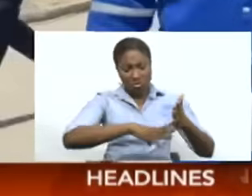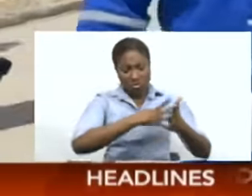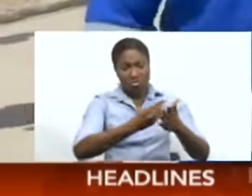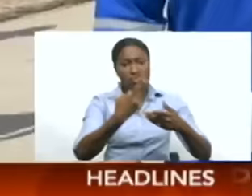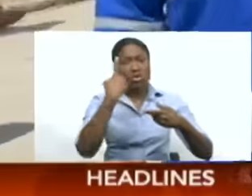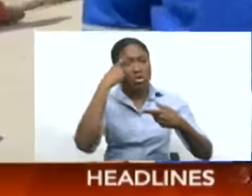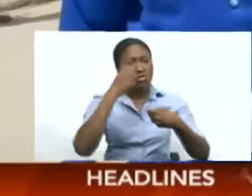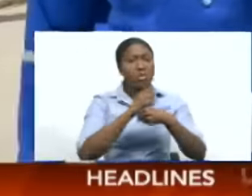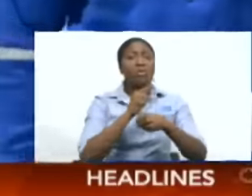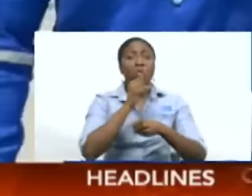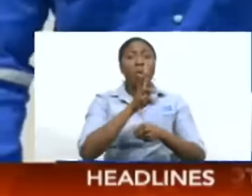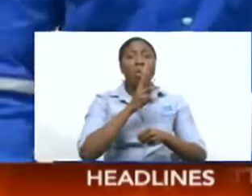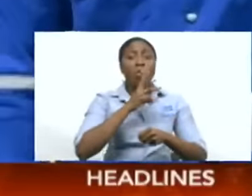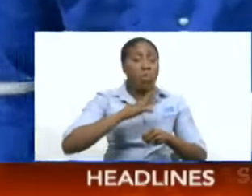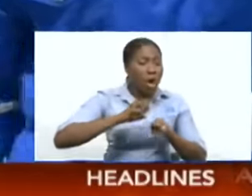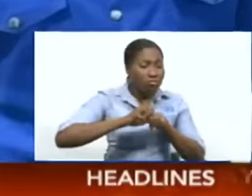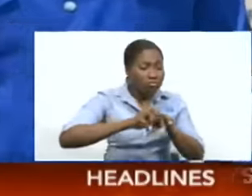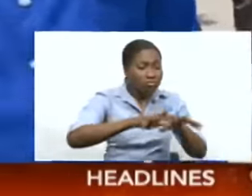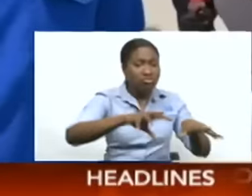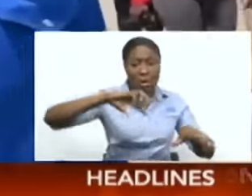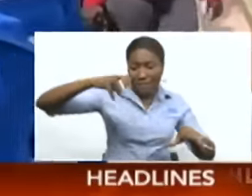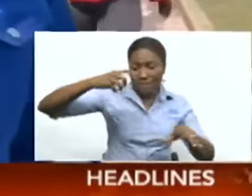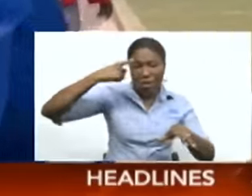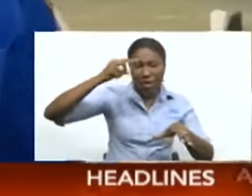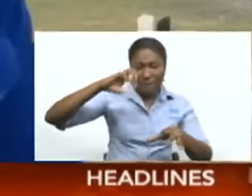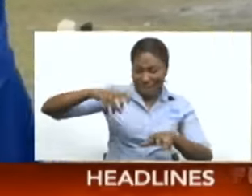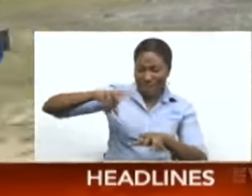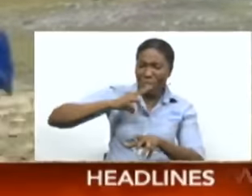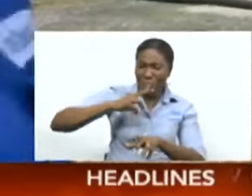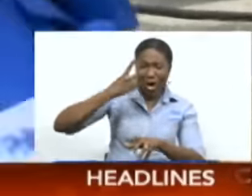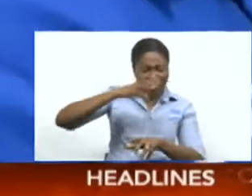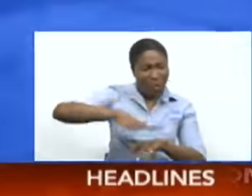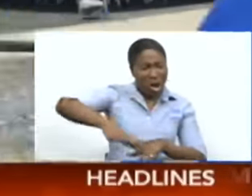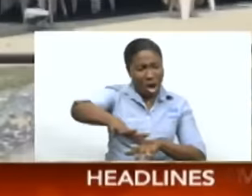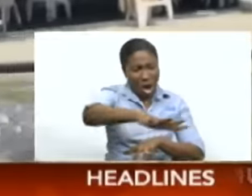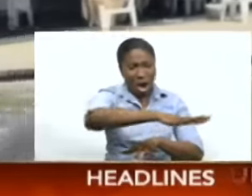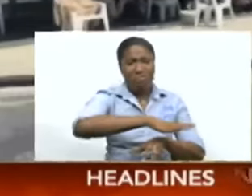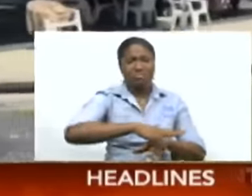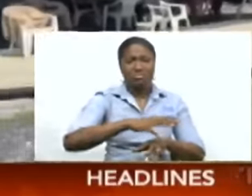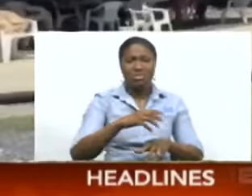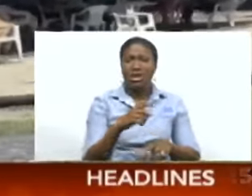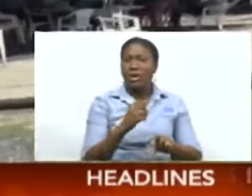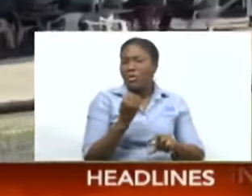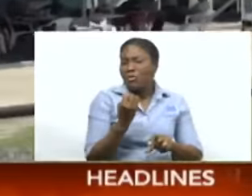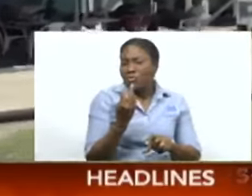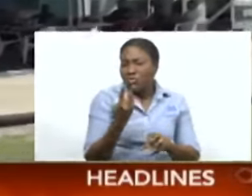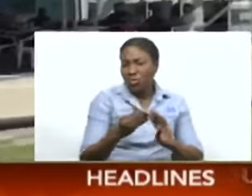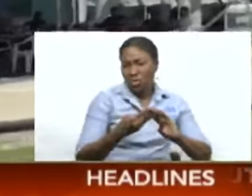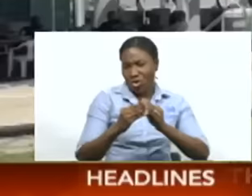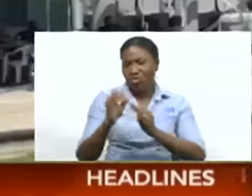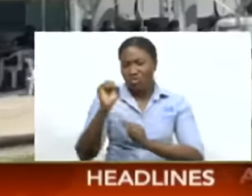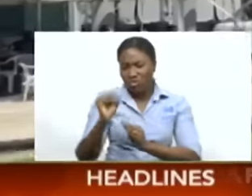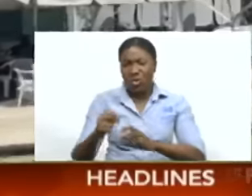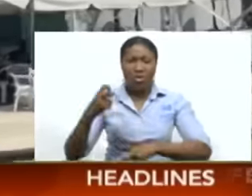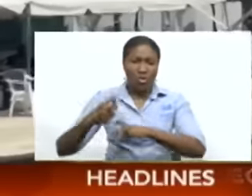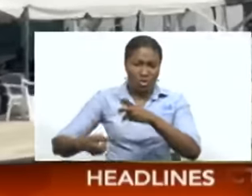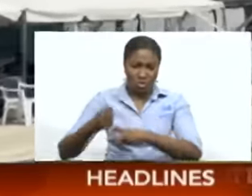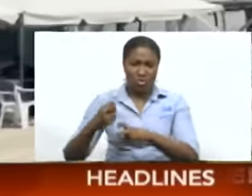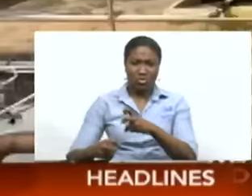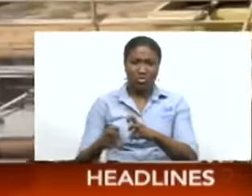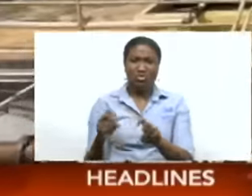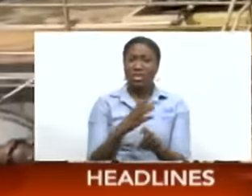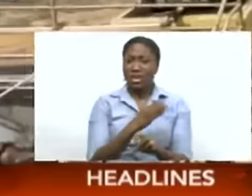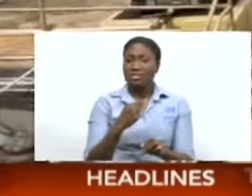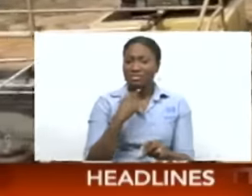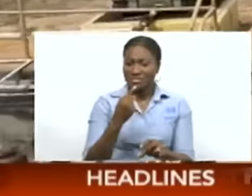been about 80% successful. At a news conference today, Romain explained that some adjustments will come into effect tomorrow morning. However, he admits